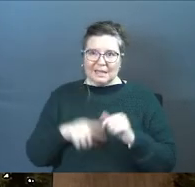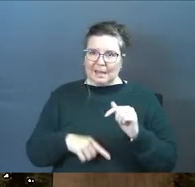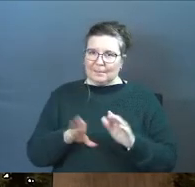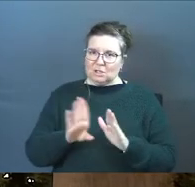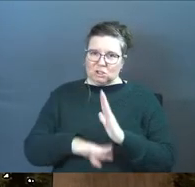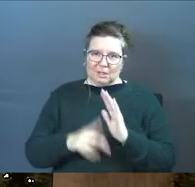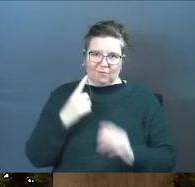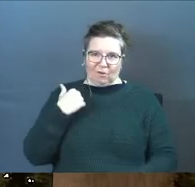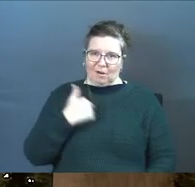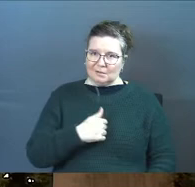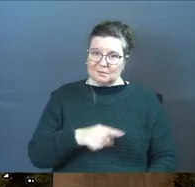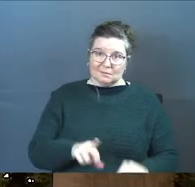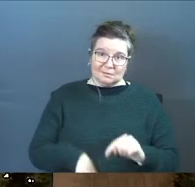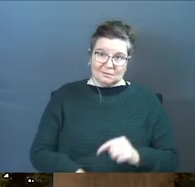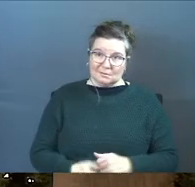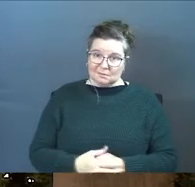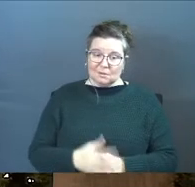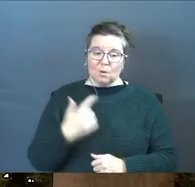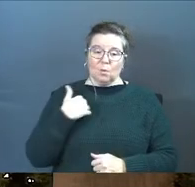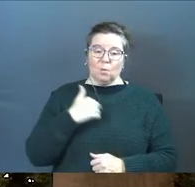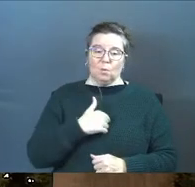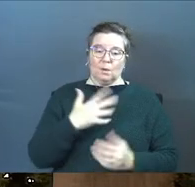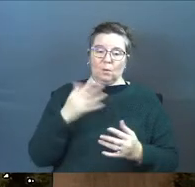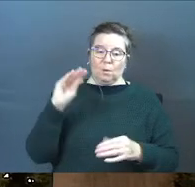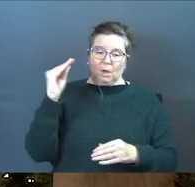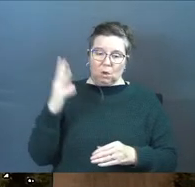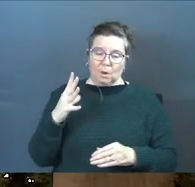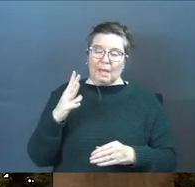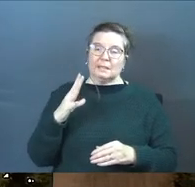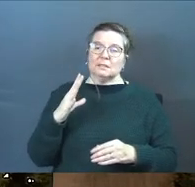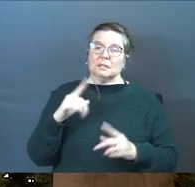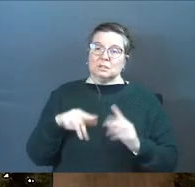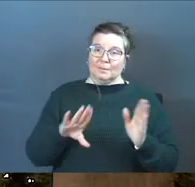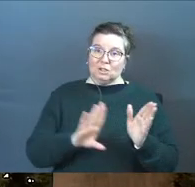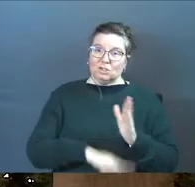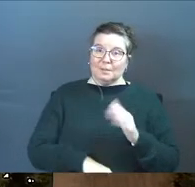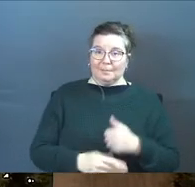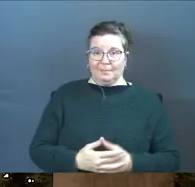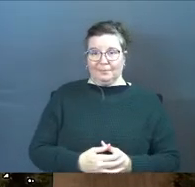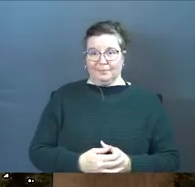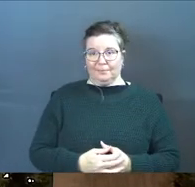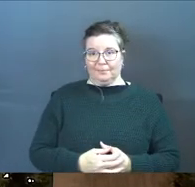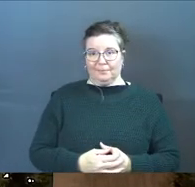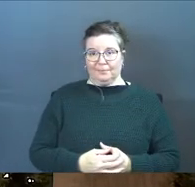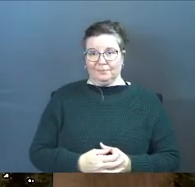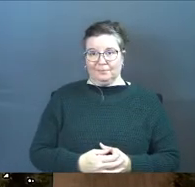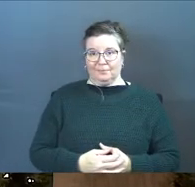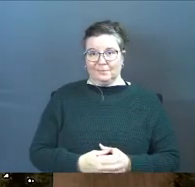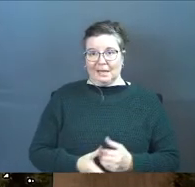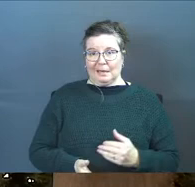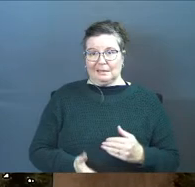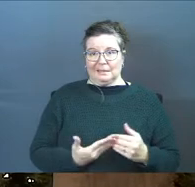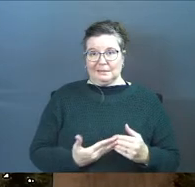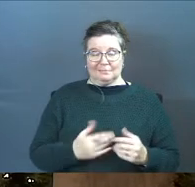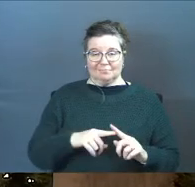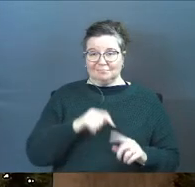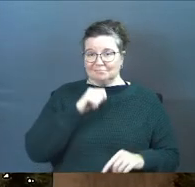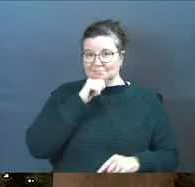be cheap for us. We want grace to be cheap and it wasn't.